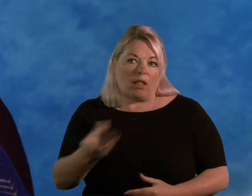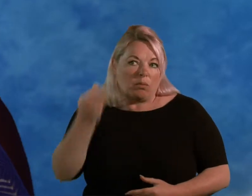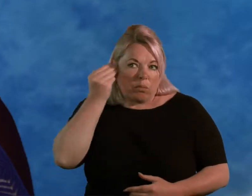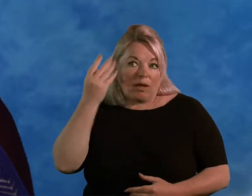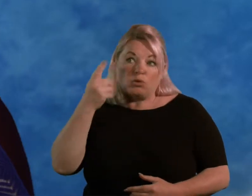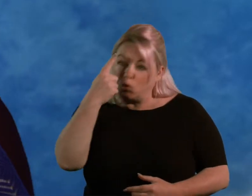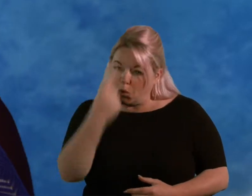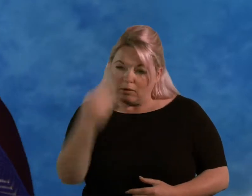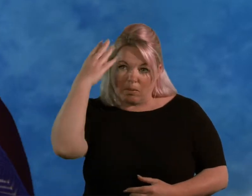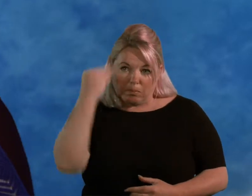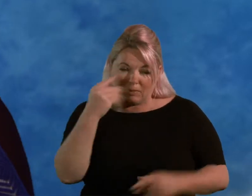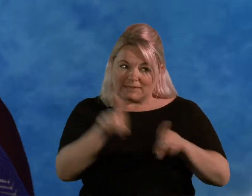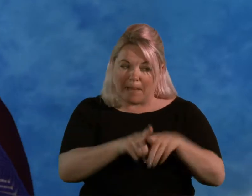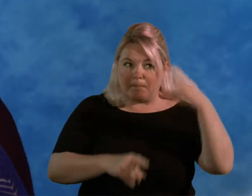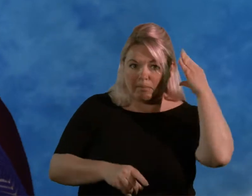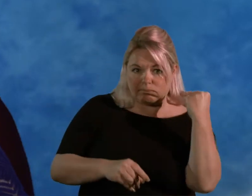but what happens if it did?